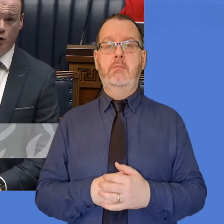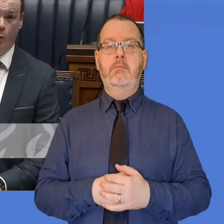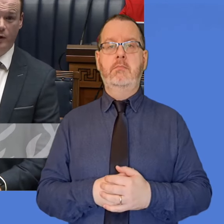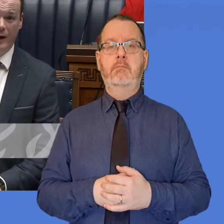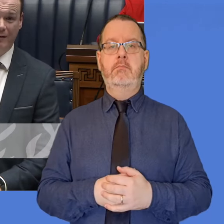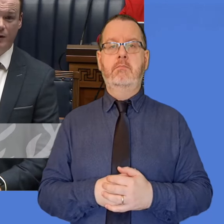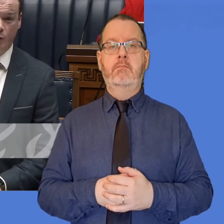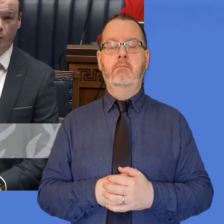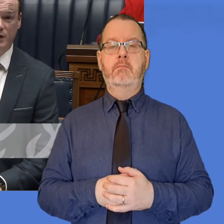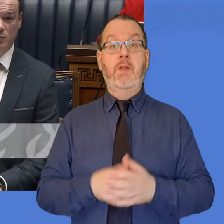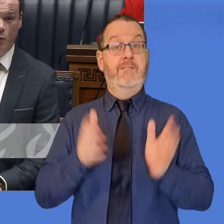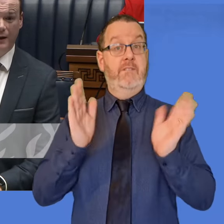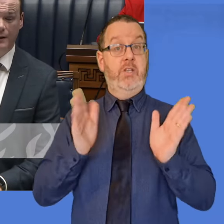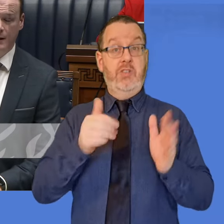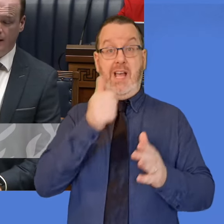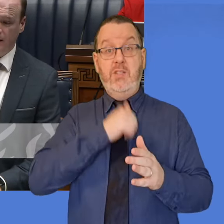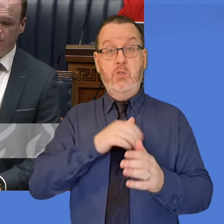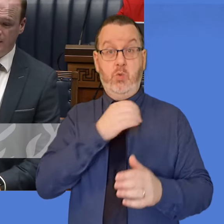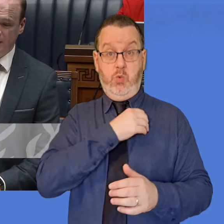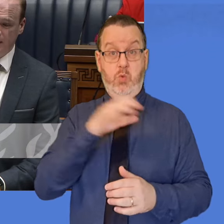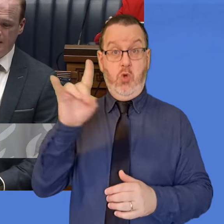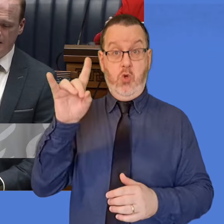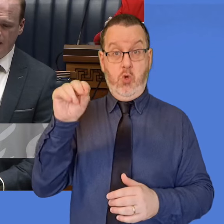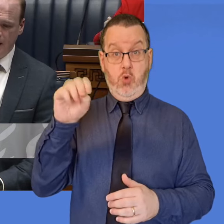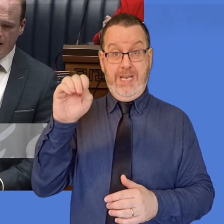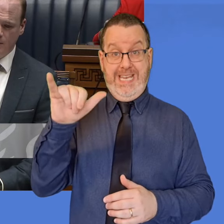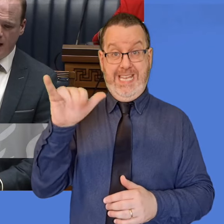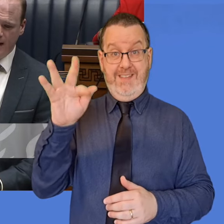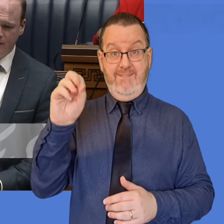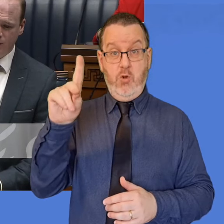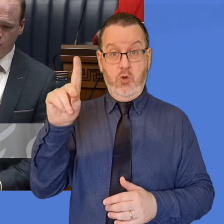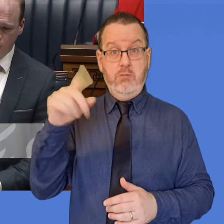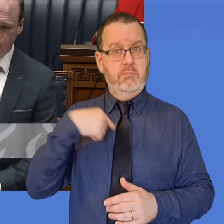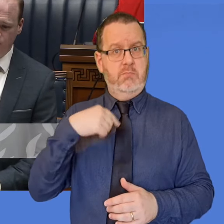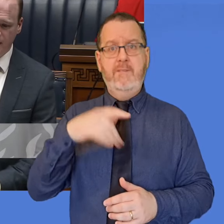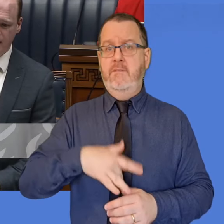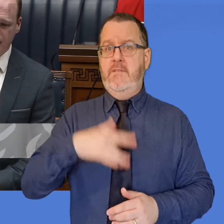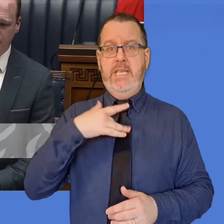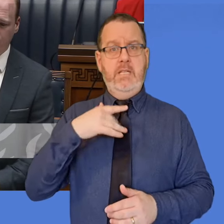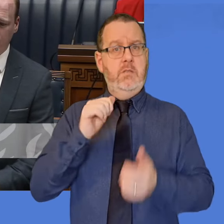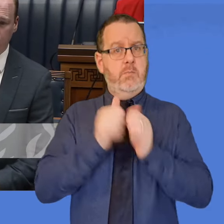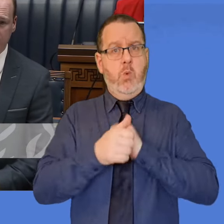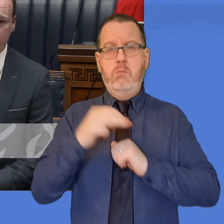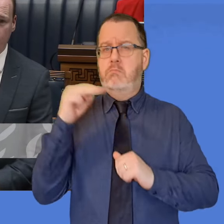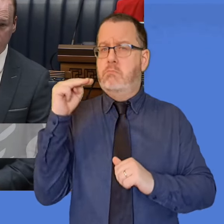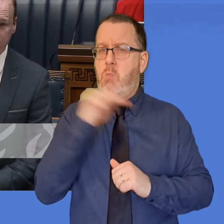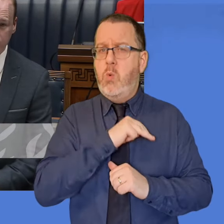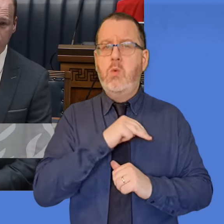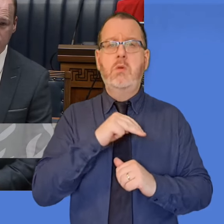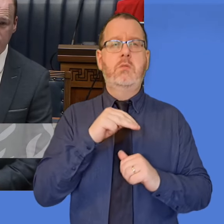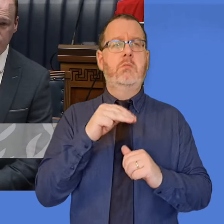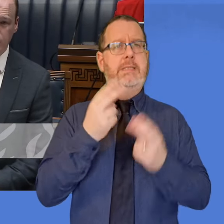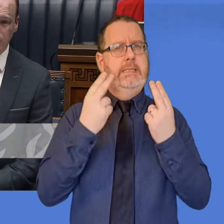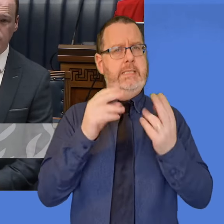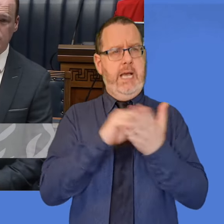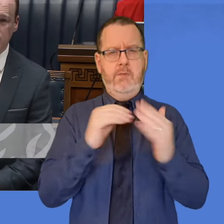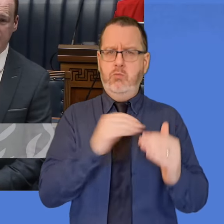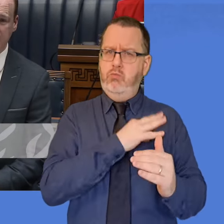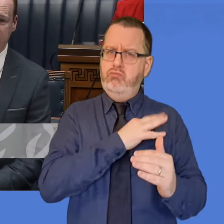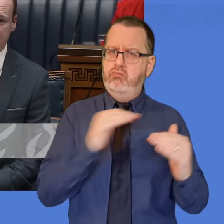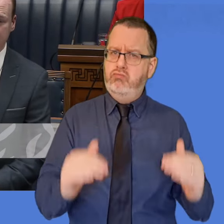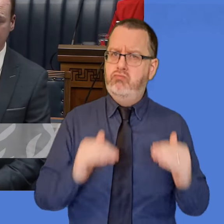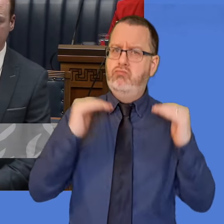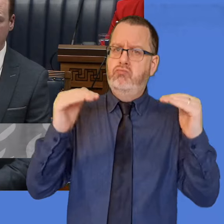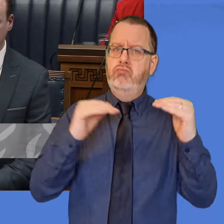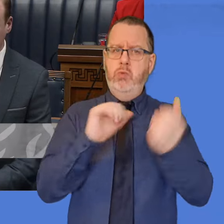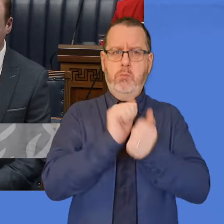on sport and having appropriate sporting facilities. I think there should be a great working partnership between councils and